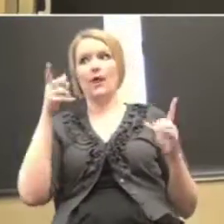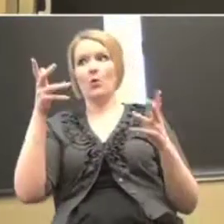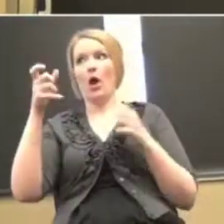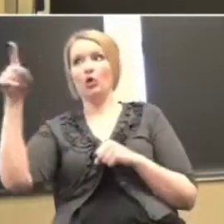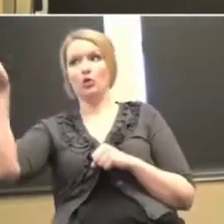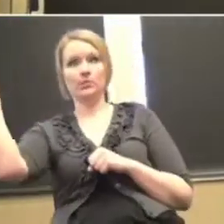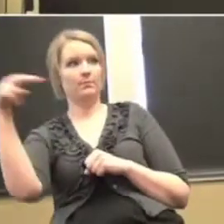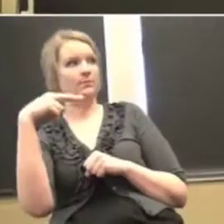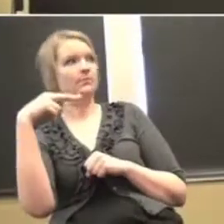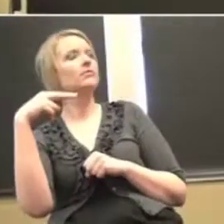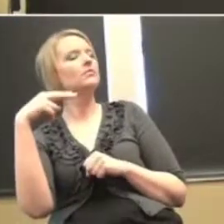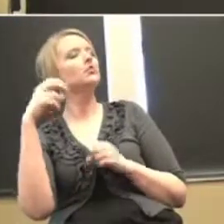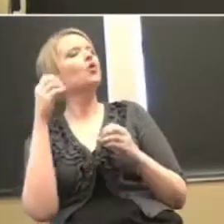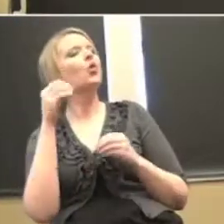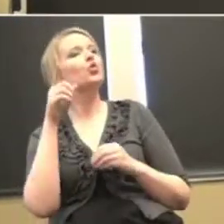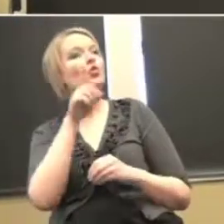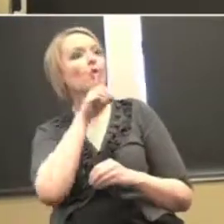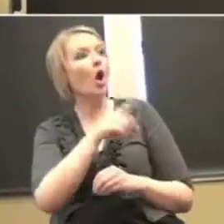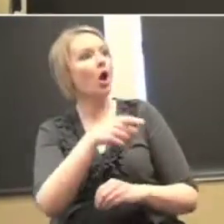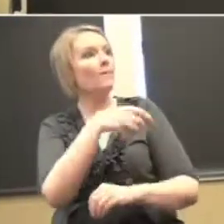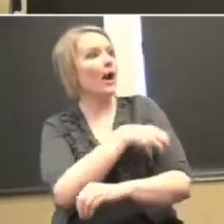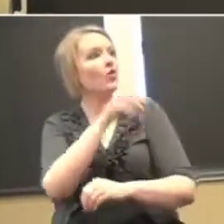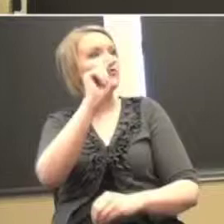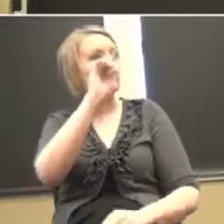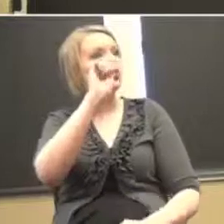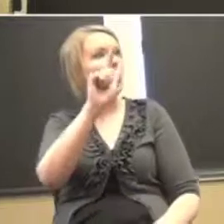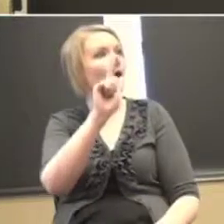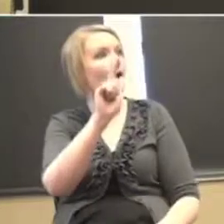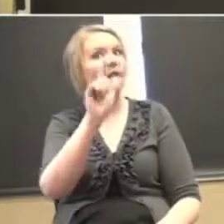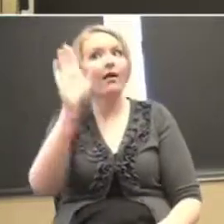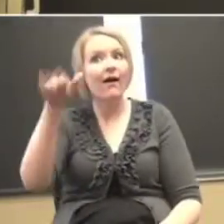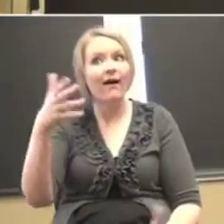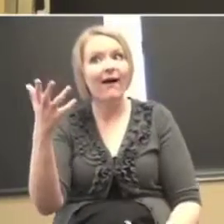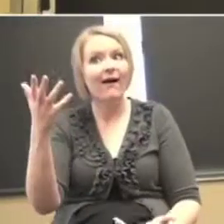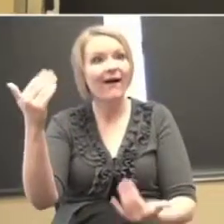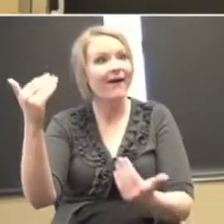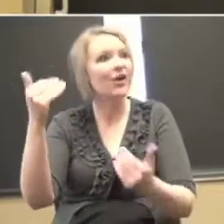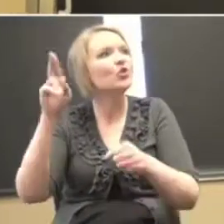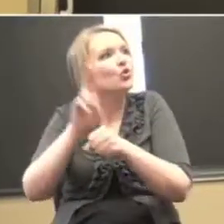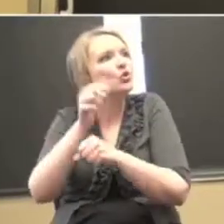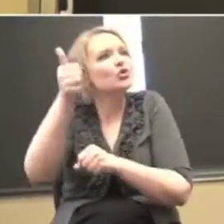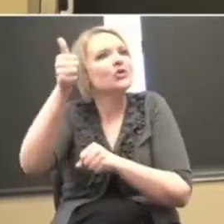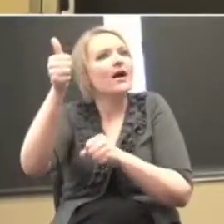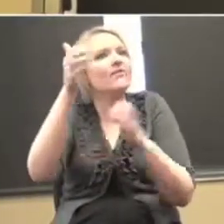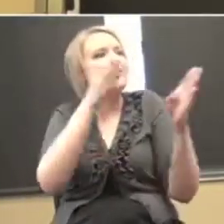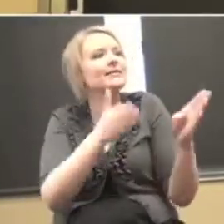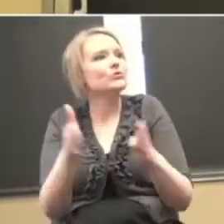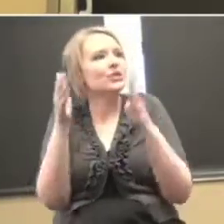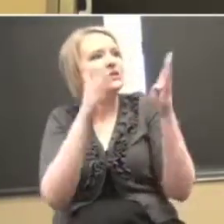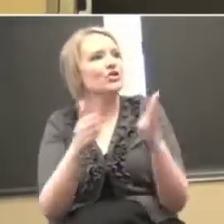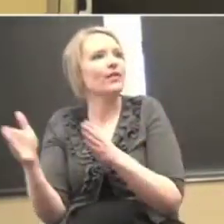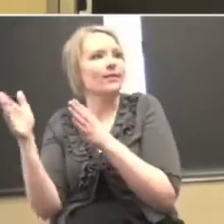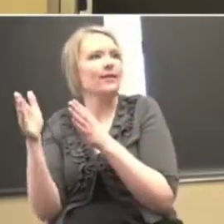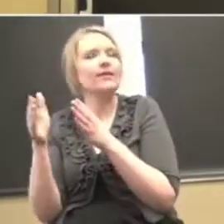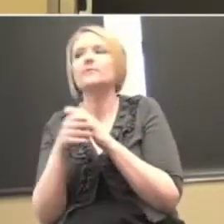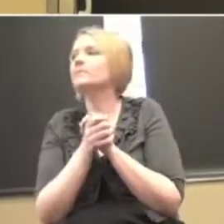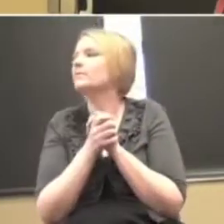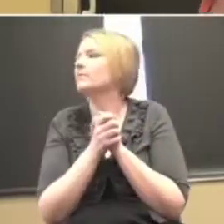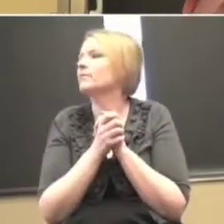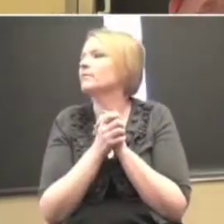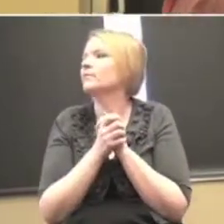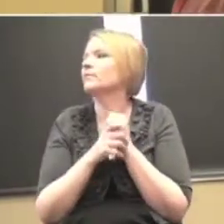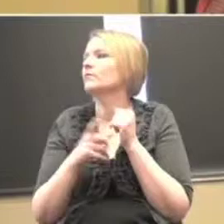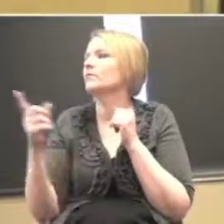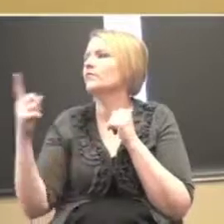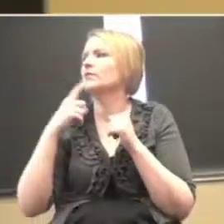So you're a powerful tool here. Now what we've got to do is get you using yourself strategically. And also I think a lot of